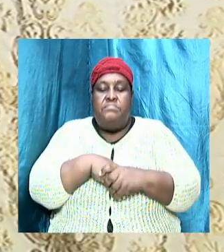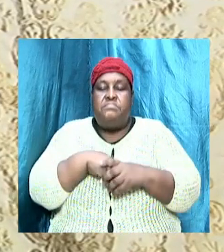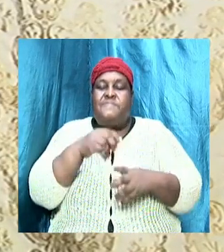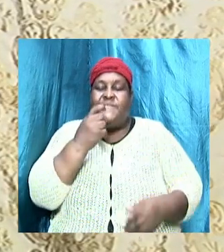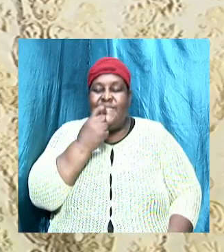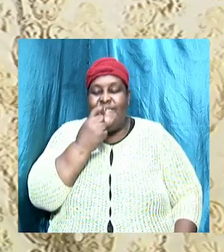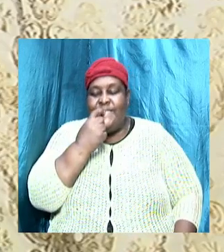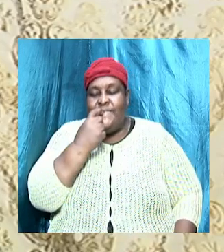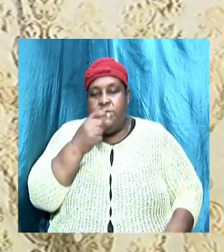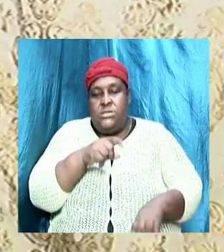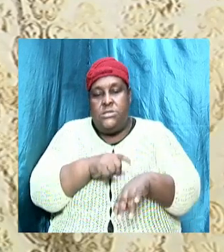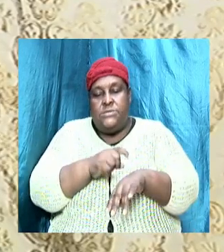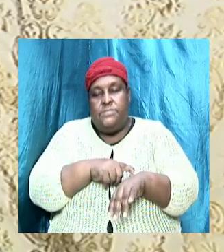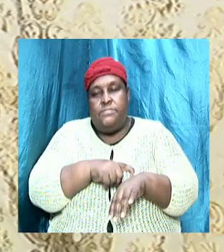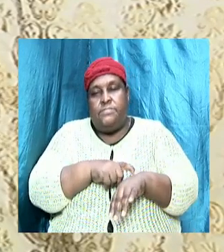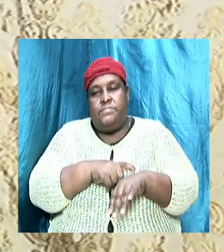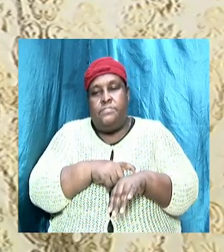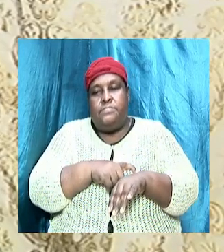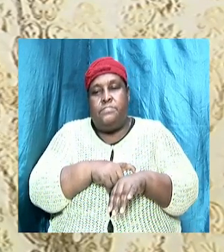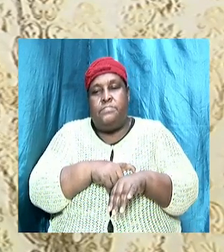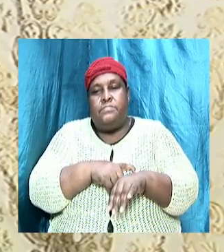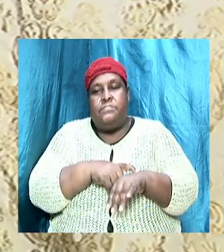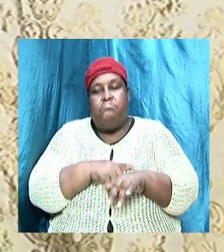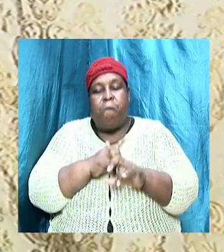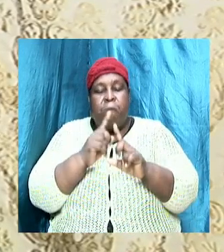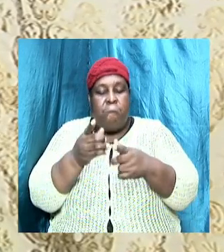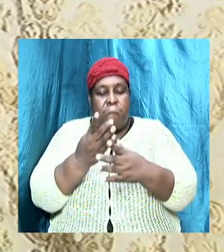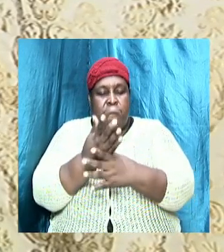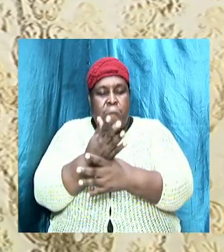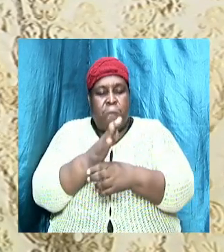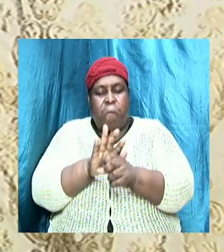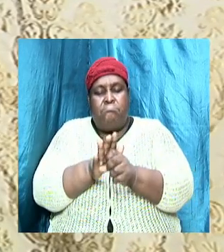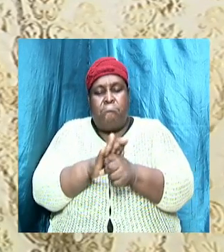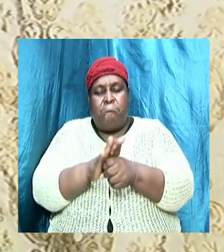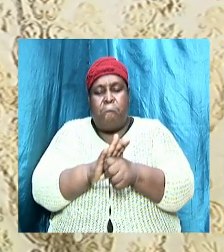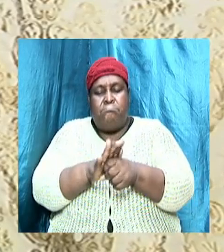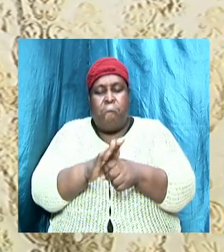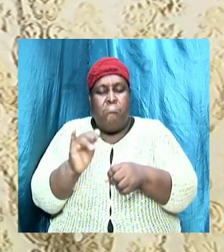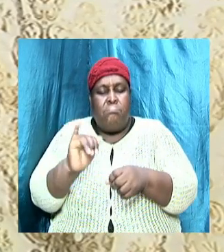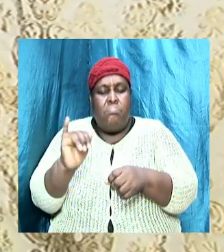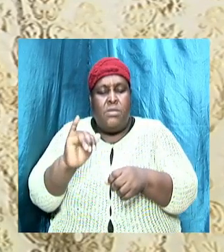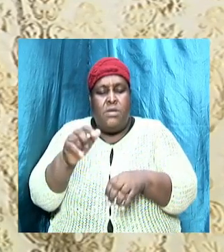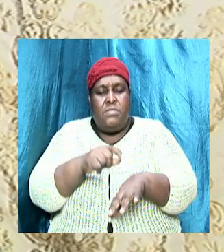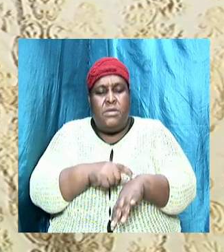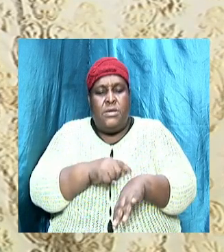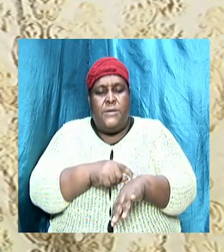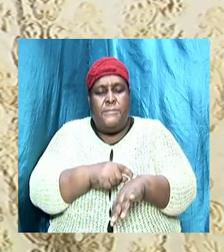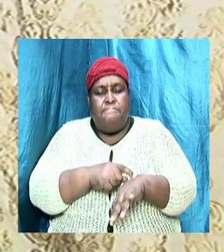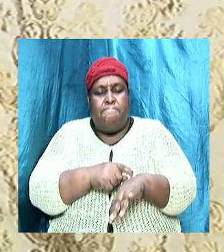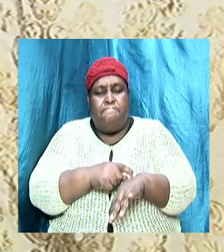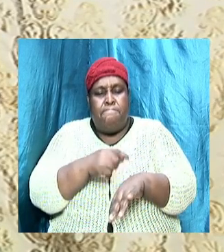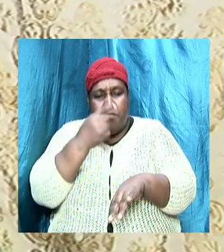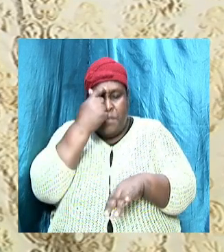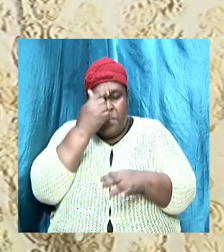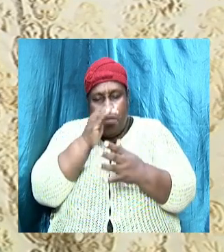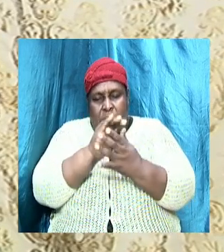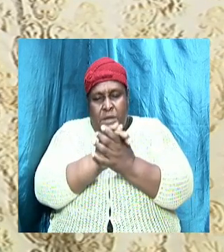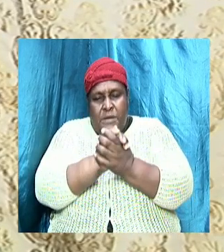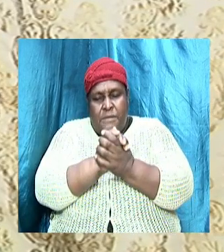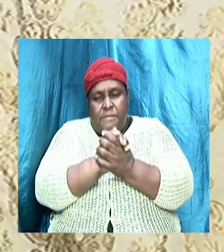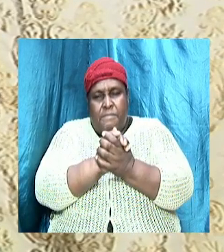are going through a pandemic right now, and at the same time, I believe that there is a pandemic